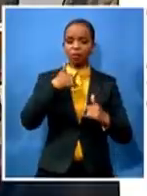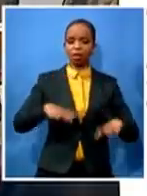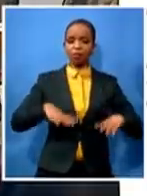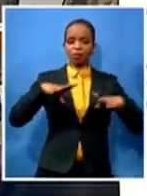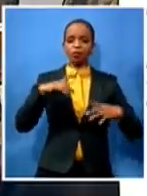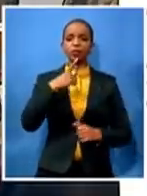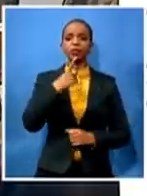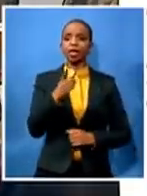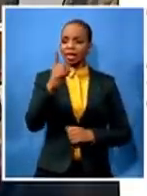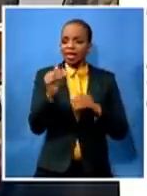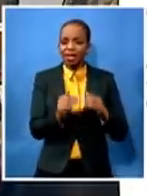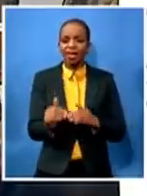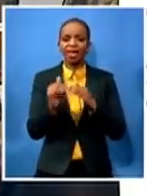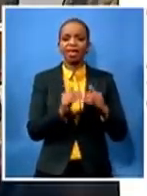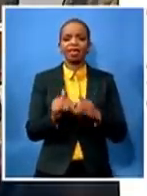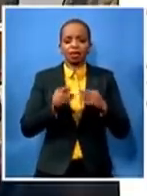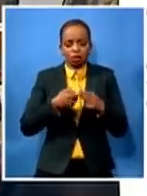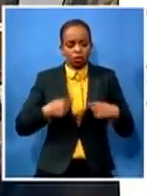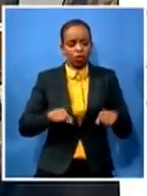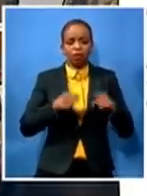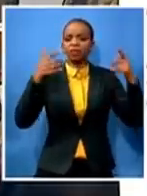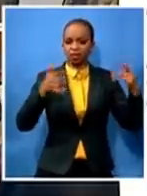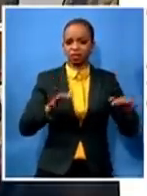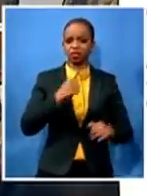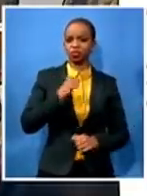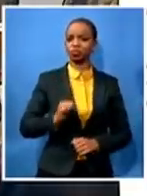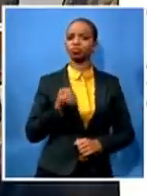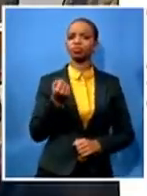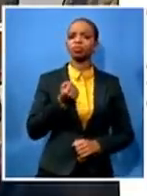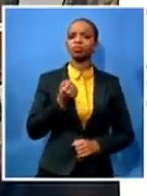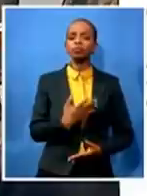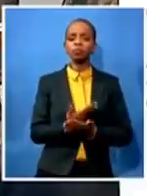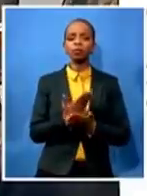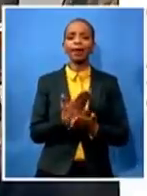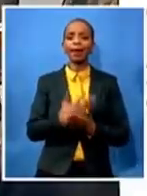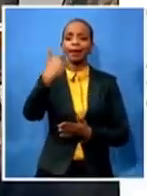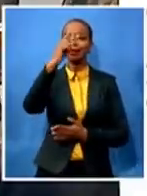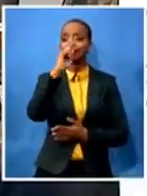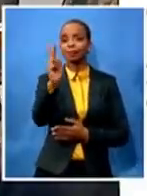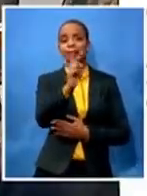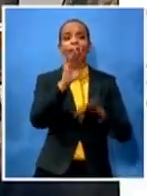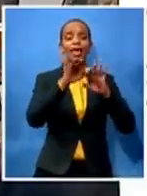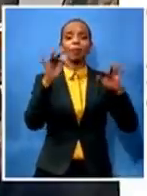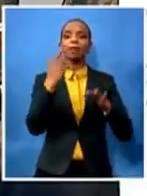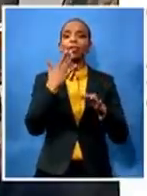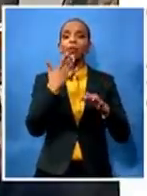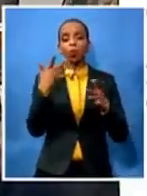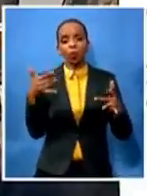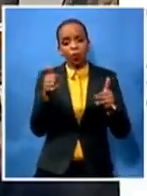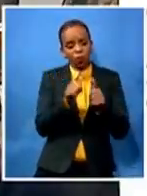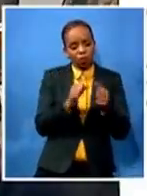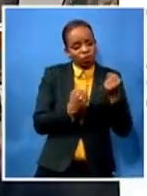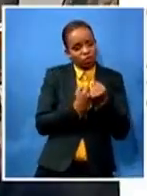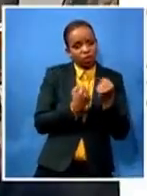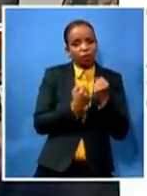people that he could relate with who can actually come and support him and guide him on how to become a businessman compared to